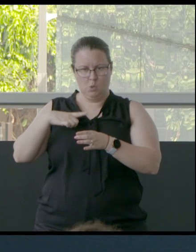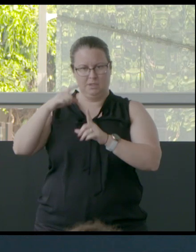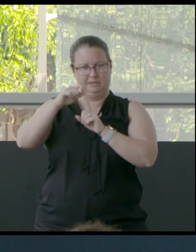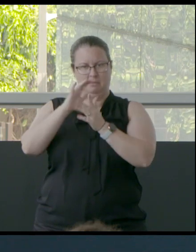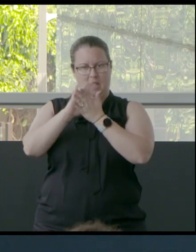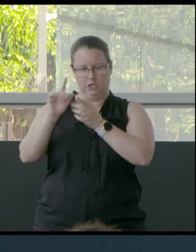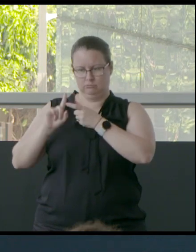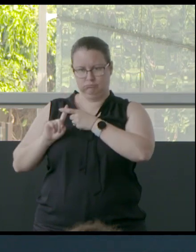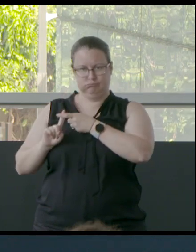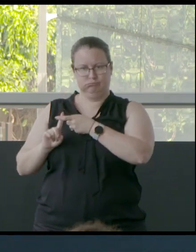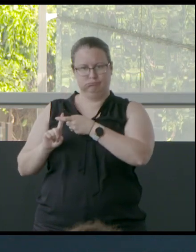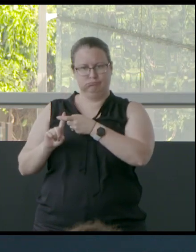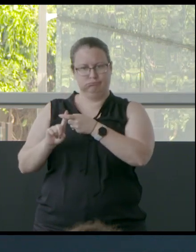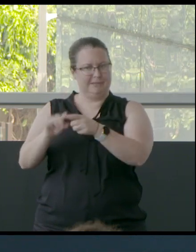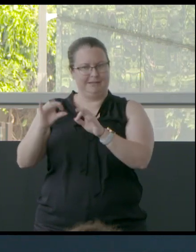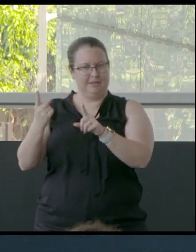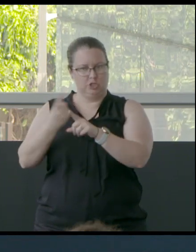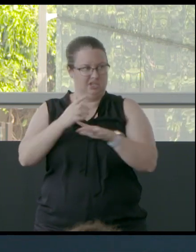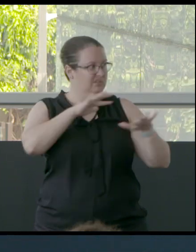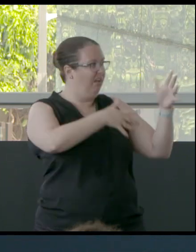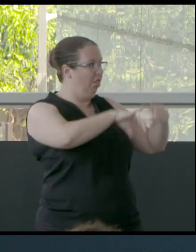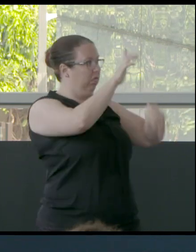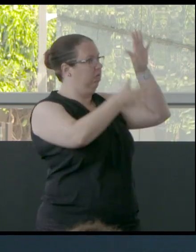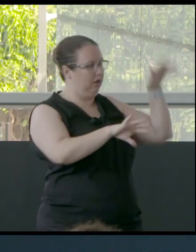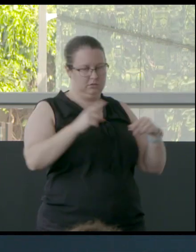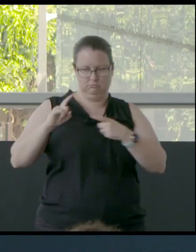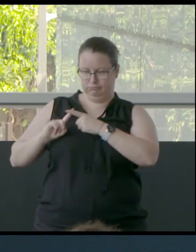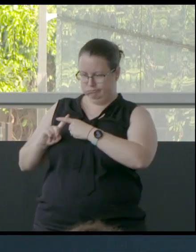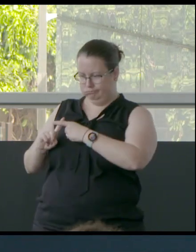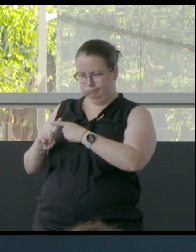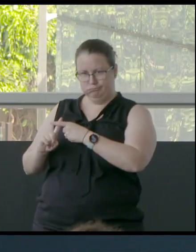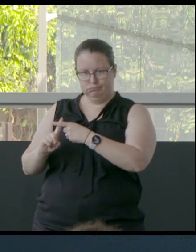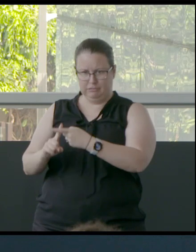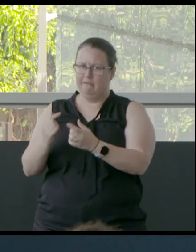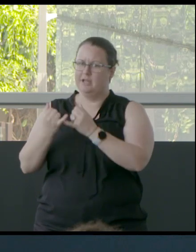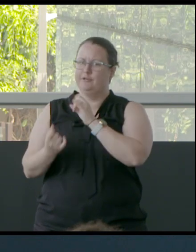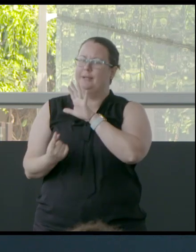in the water. So, it's very, very important, that body of water.